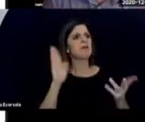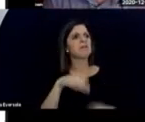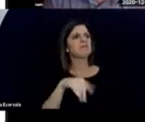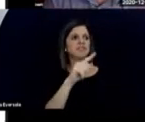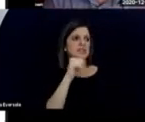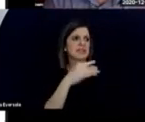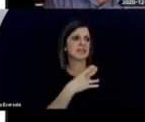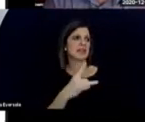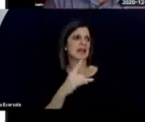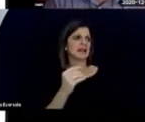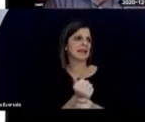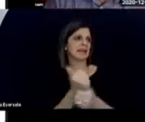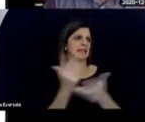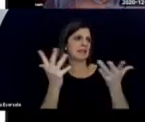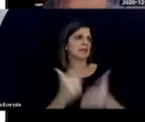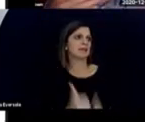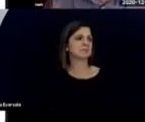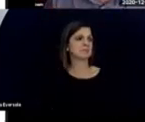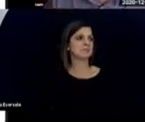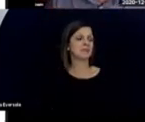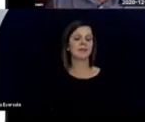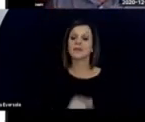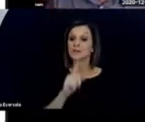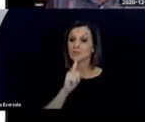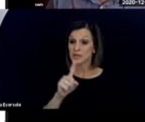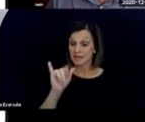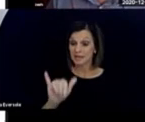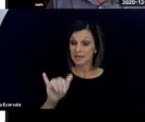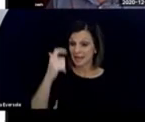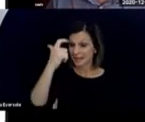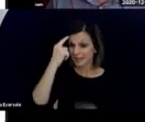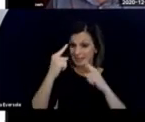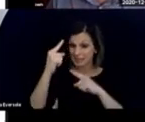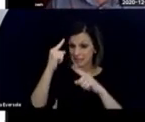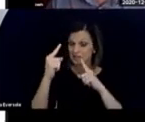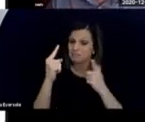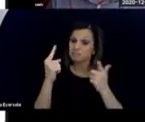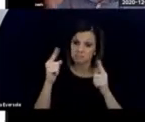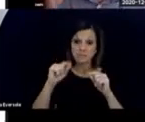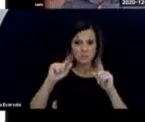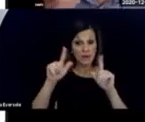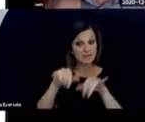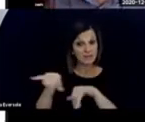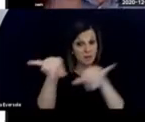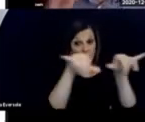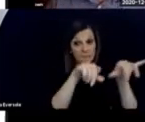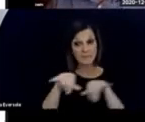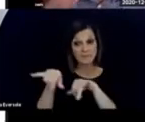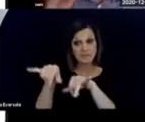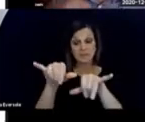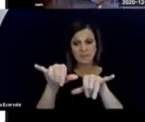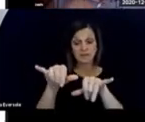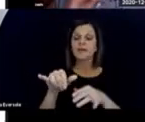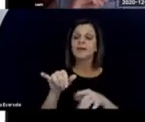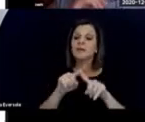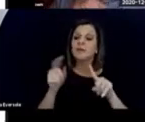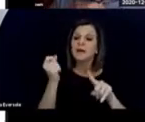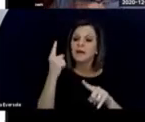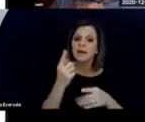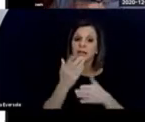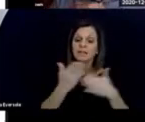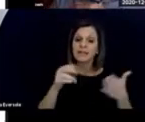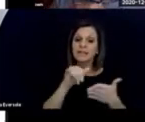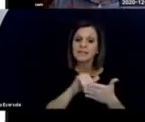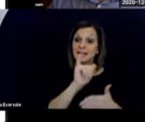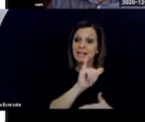the child doesn't like anything. And that mindset is surprisingly common. And the things the child is doing